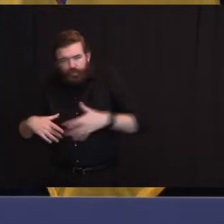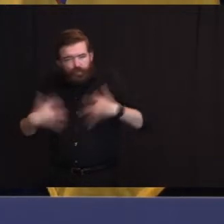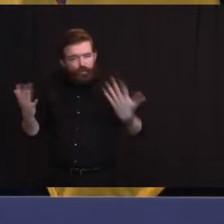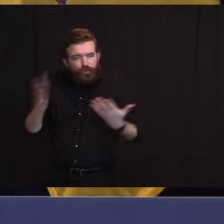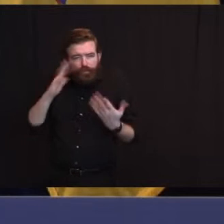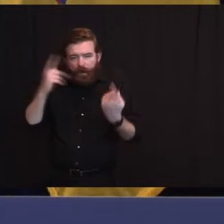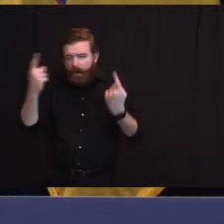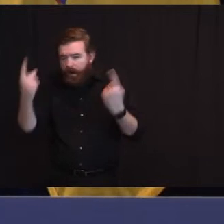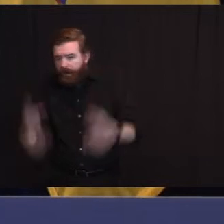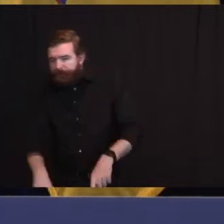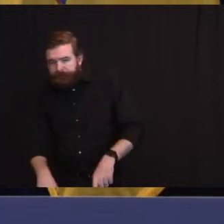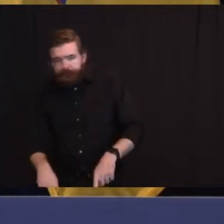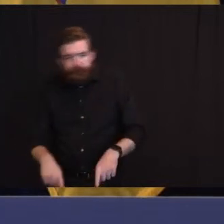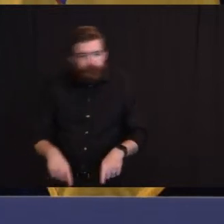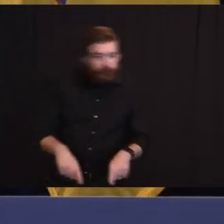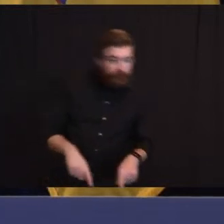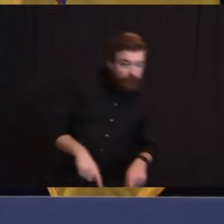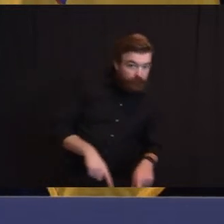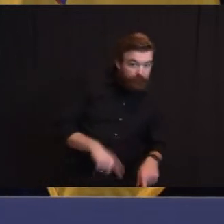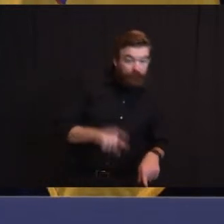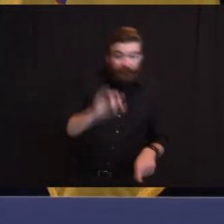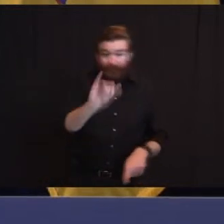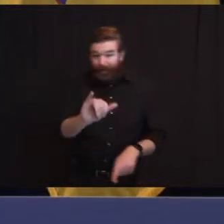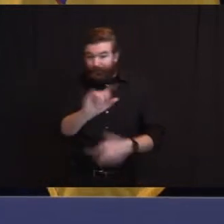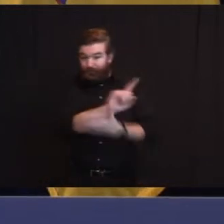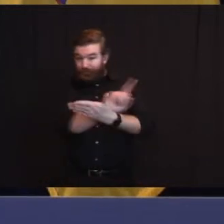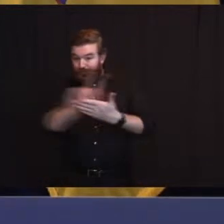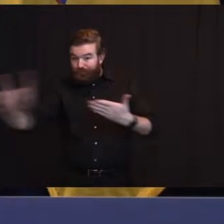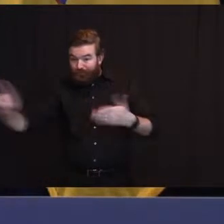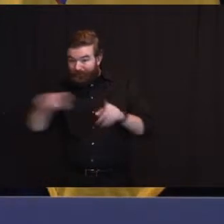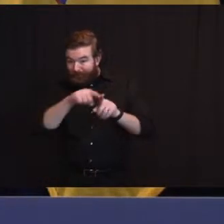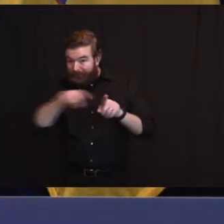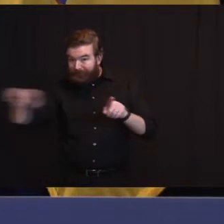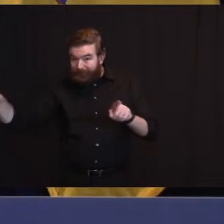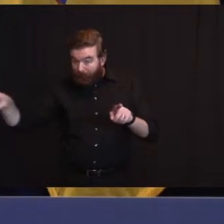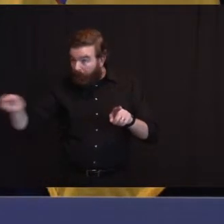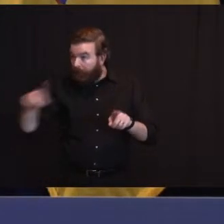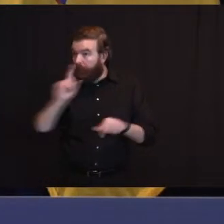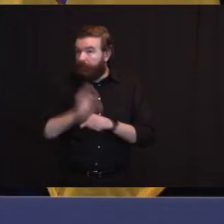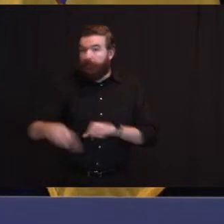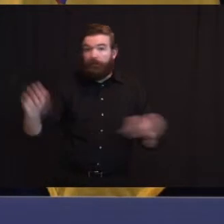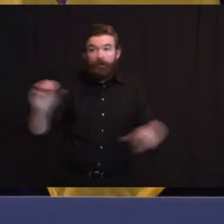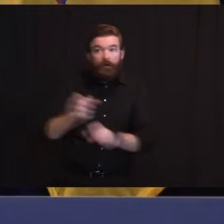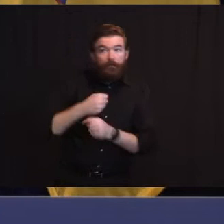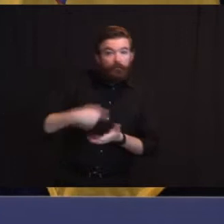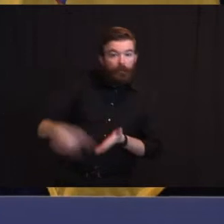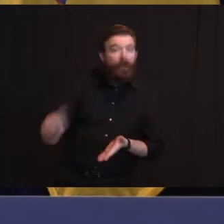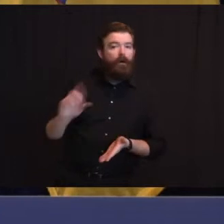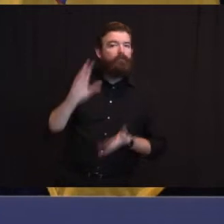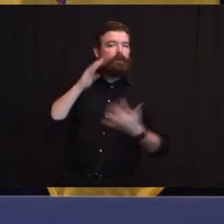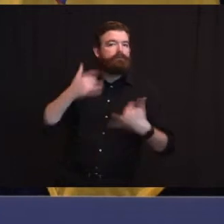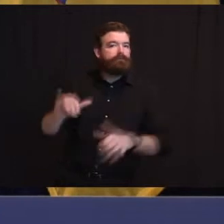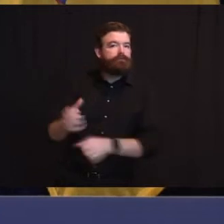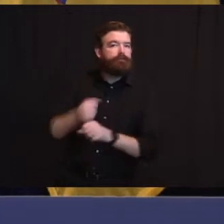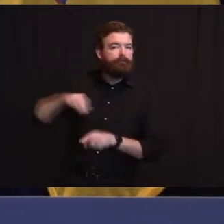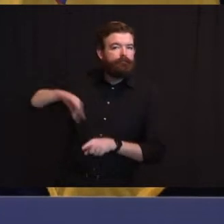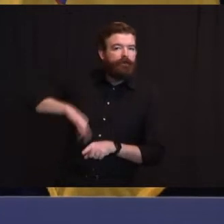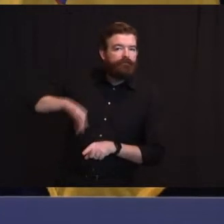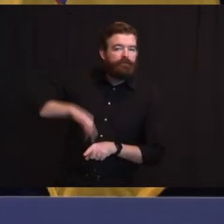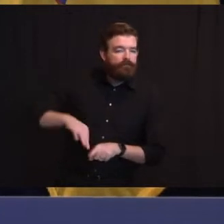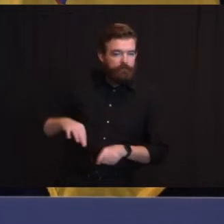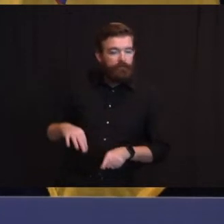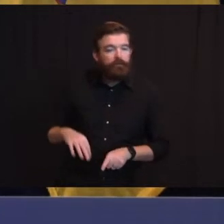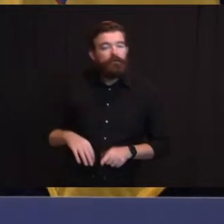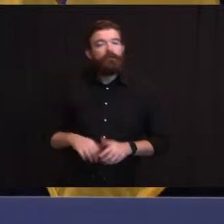to Dustin, that'd be great. Alex, good afternoon. Good afternoon. Actually, wanted to follow up on both of those things. You talked about the